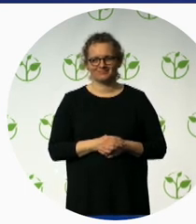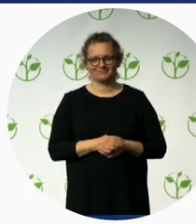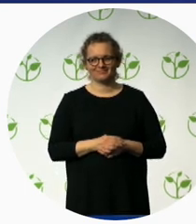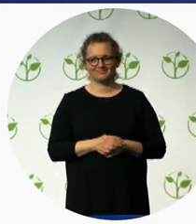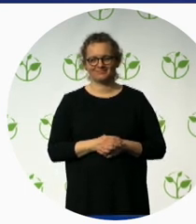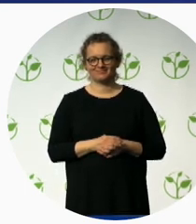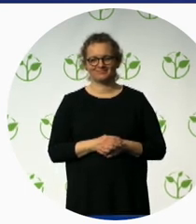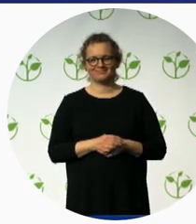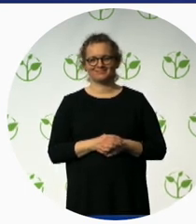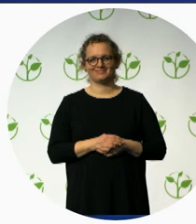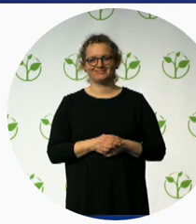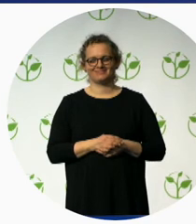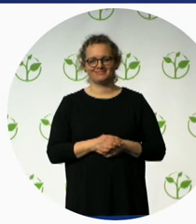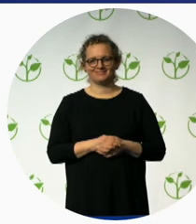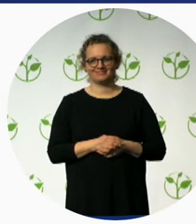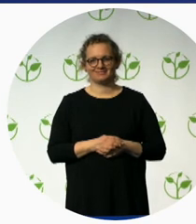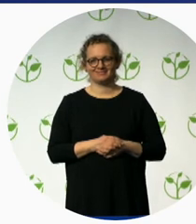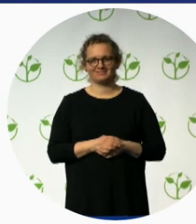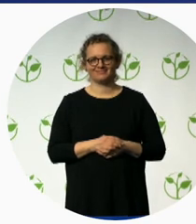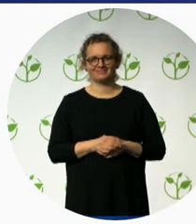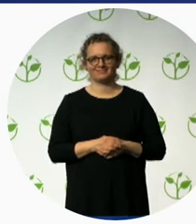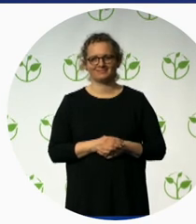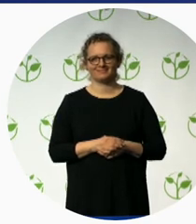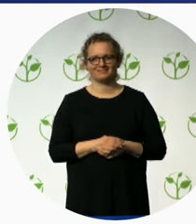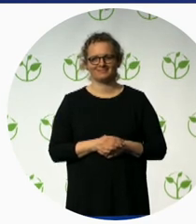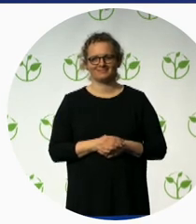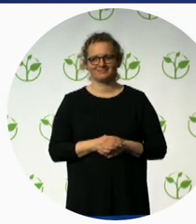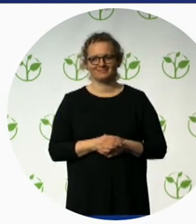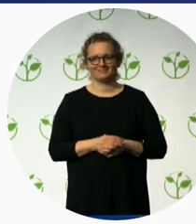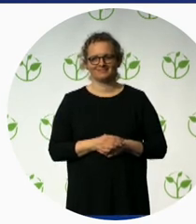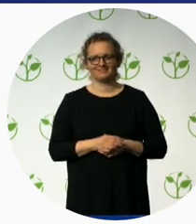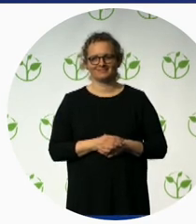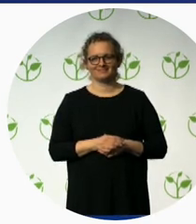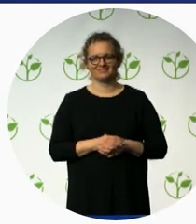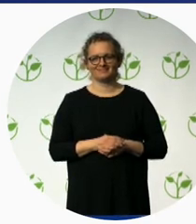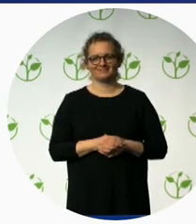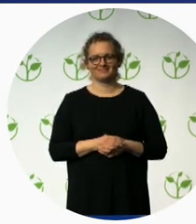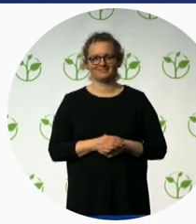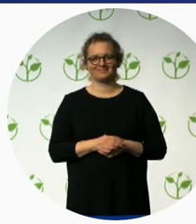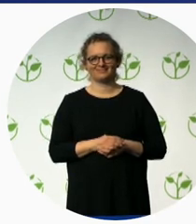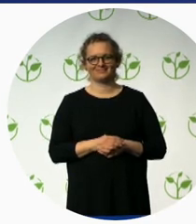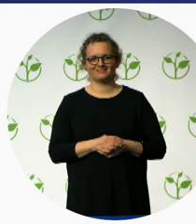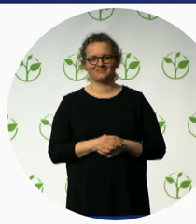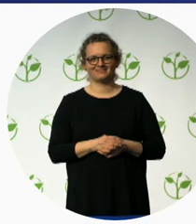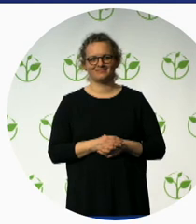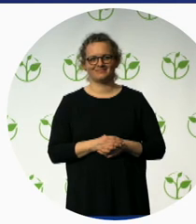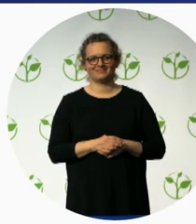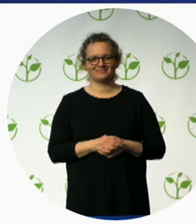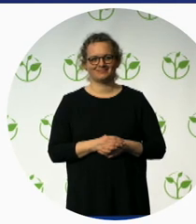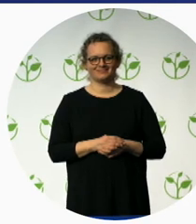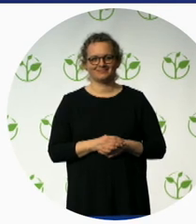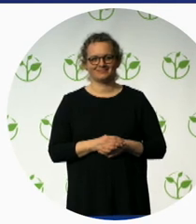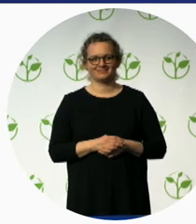czasem dlatego, że dostępna turystyka jest wspaniałą wizytówką dla miasta,